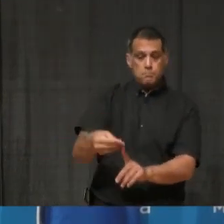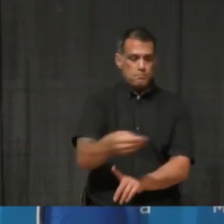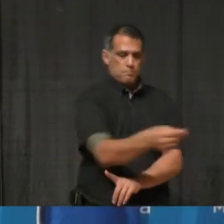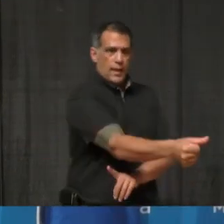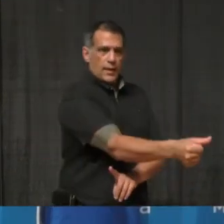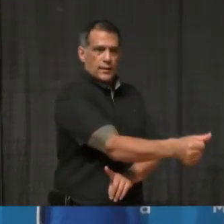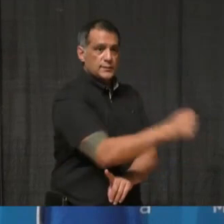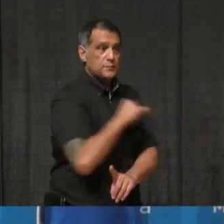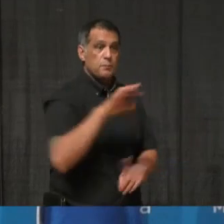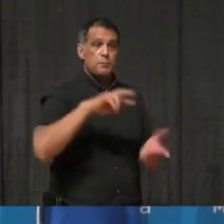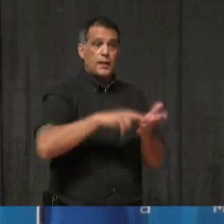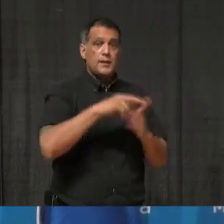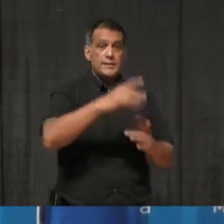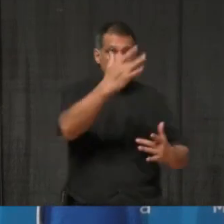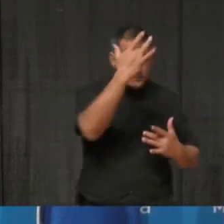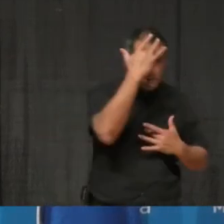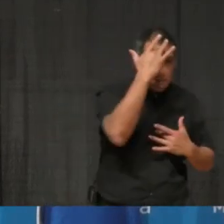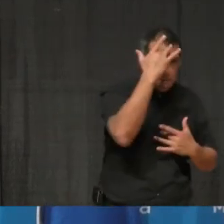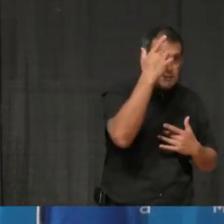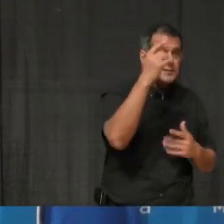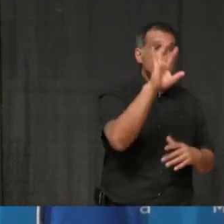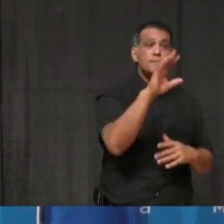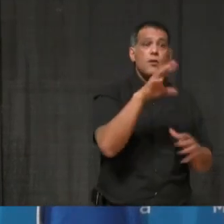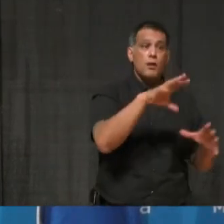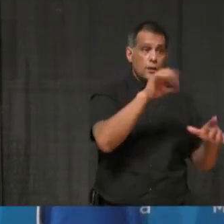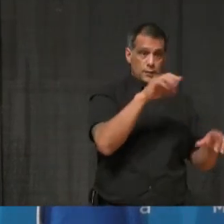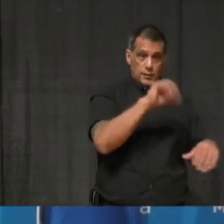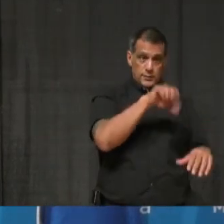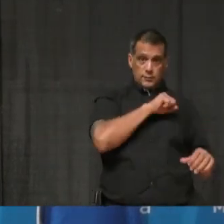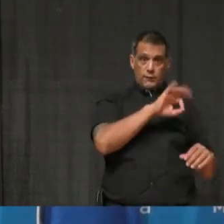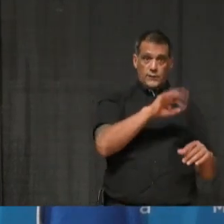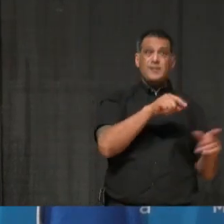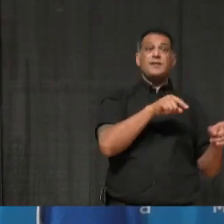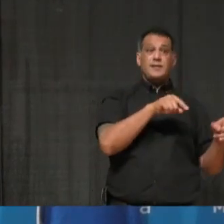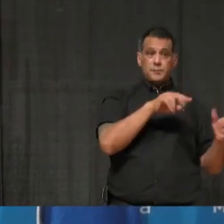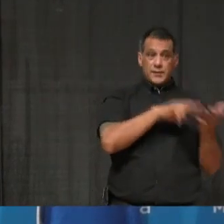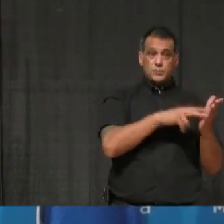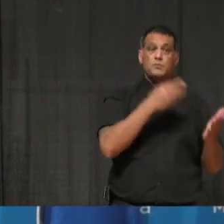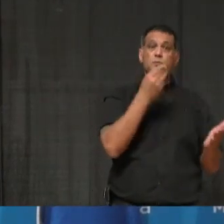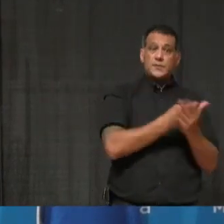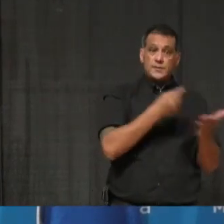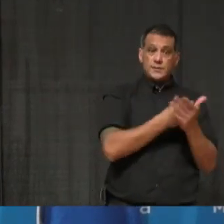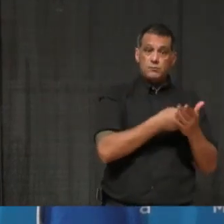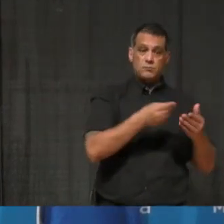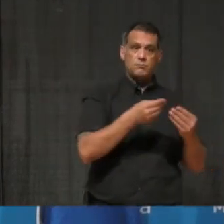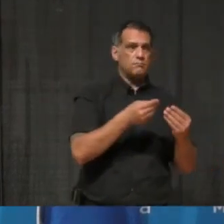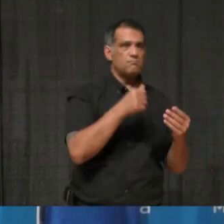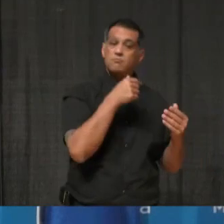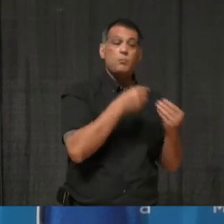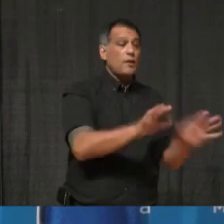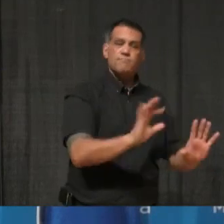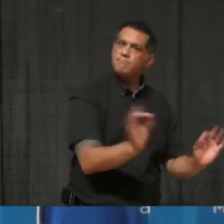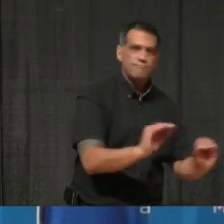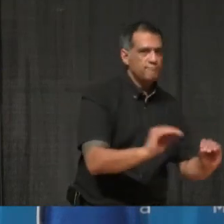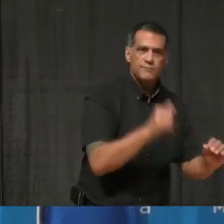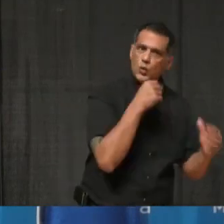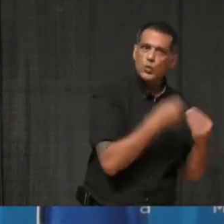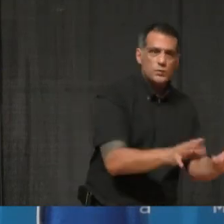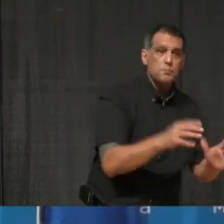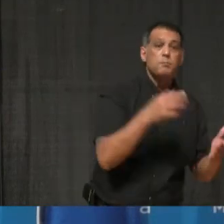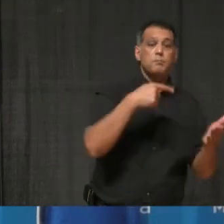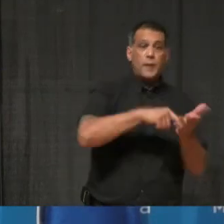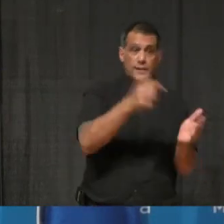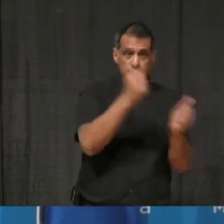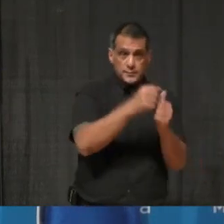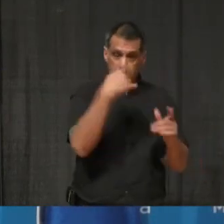days without any disruption to their incomes. It is simply unacceptable that we continue to ask our essential